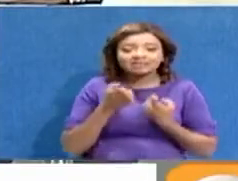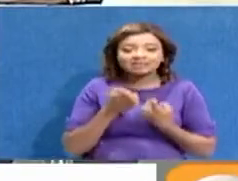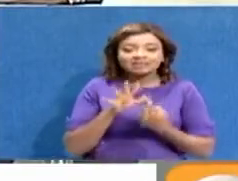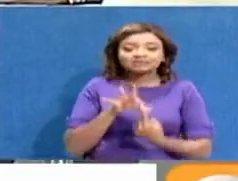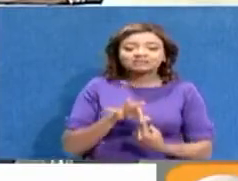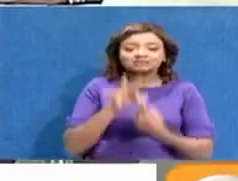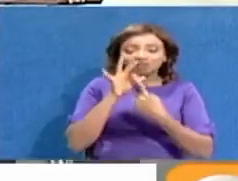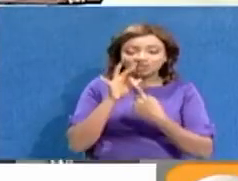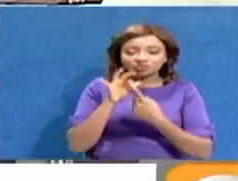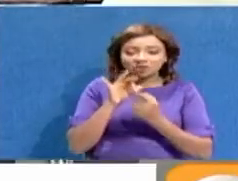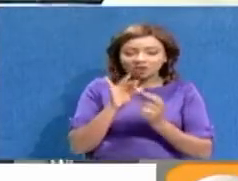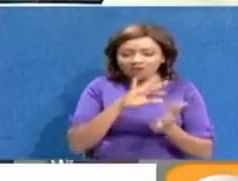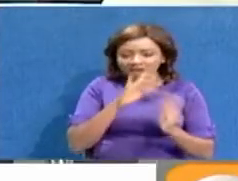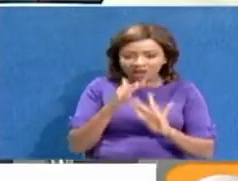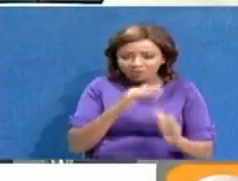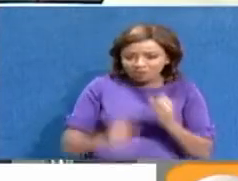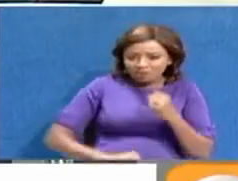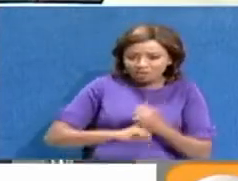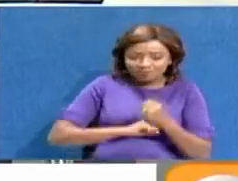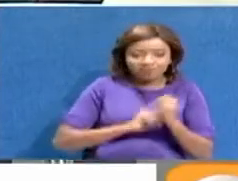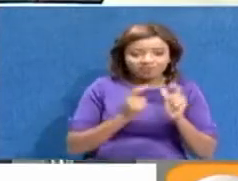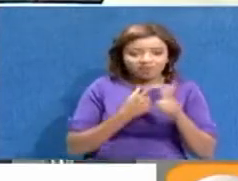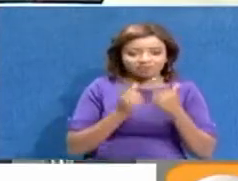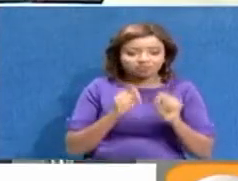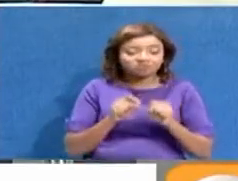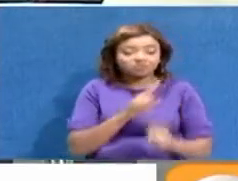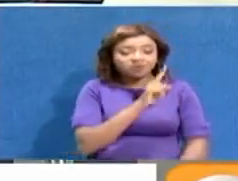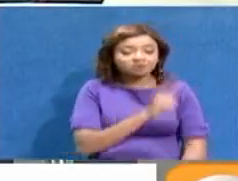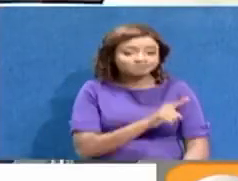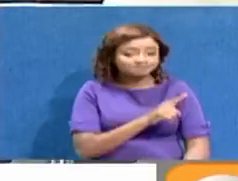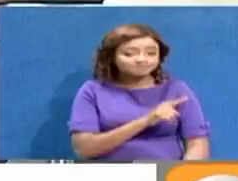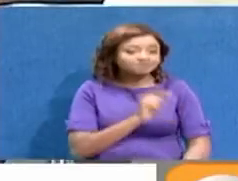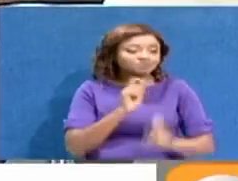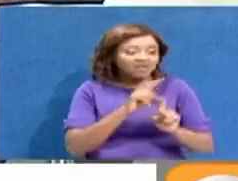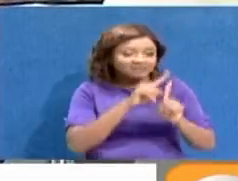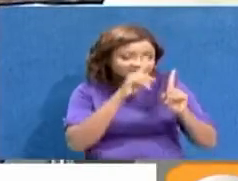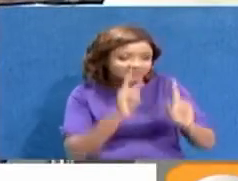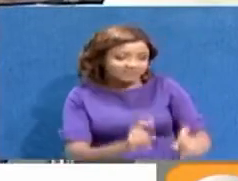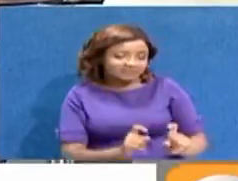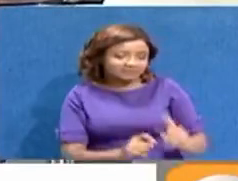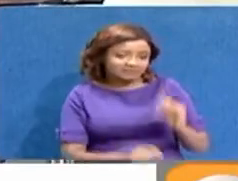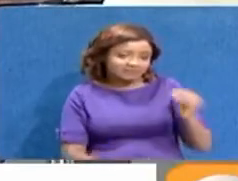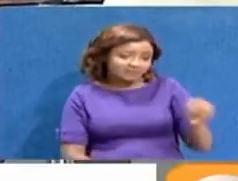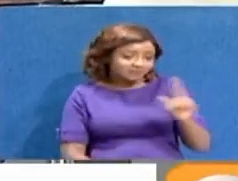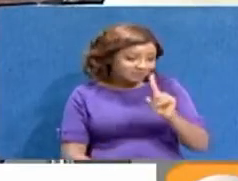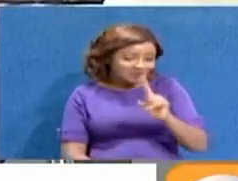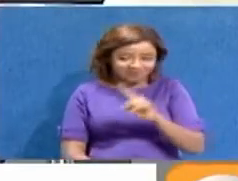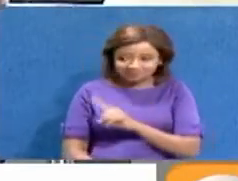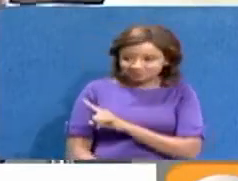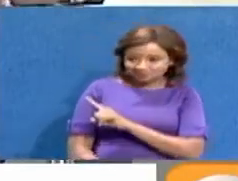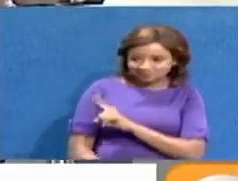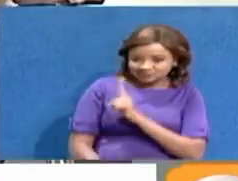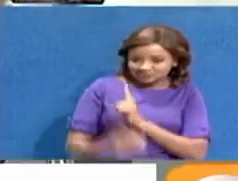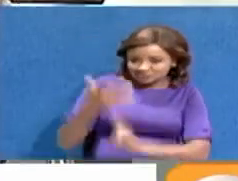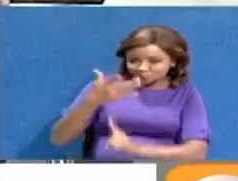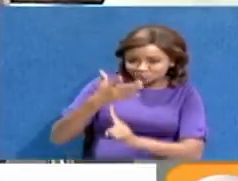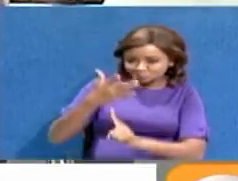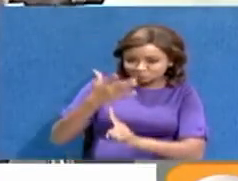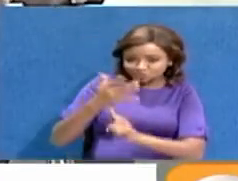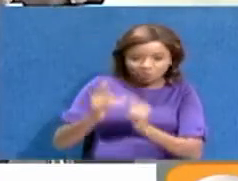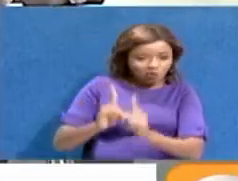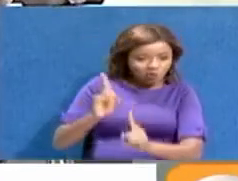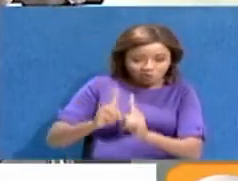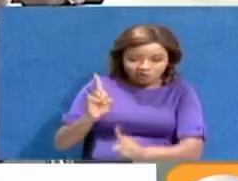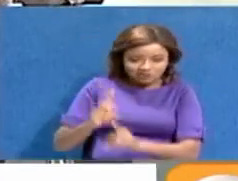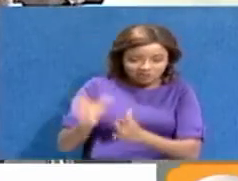them to be tested academically without influencing their exam scores, which is why technology like the electronic braille, specifically the